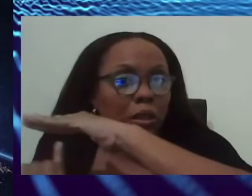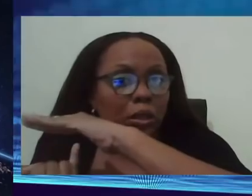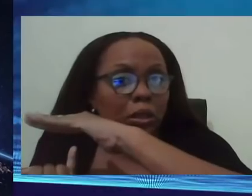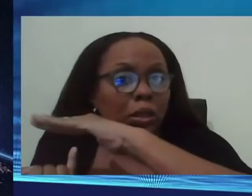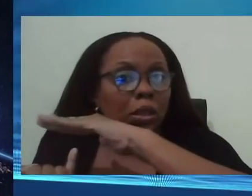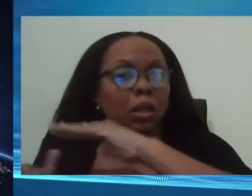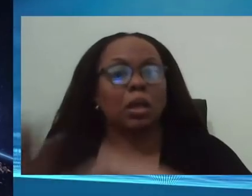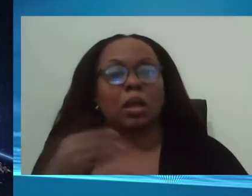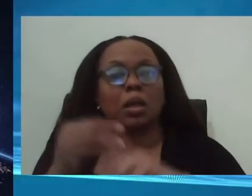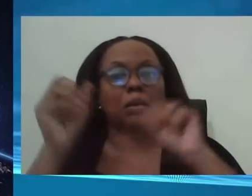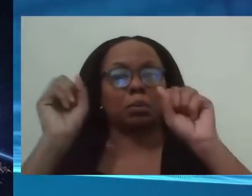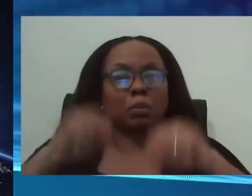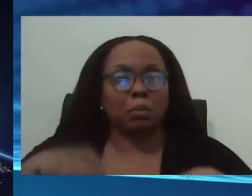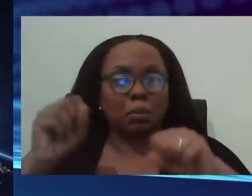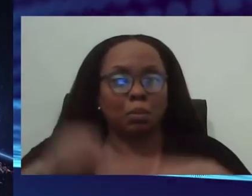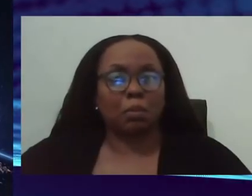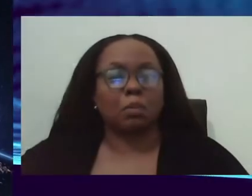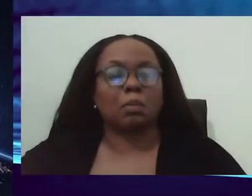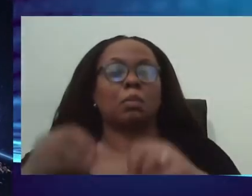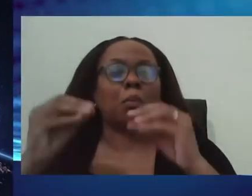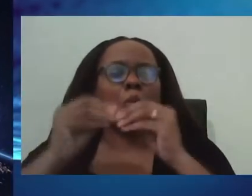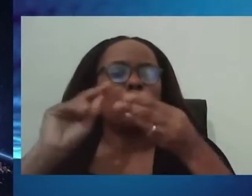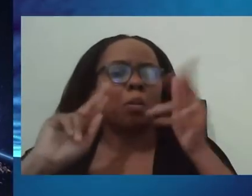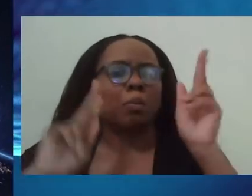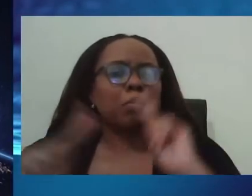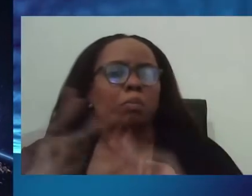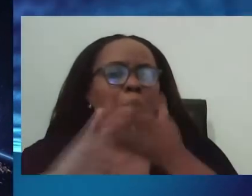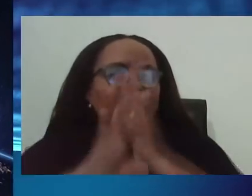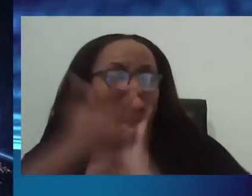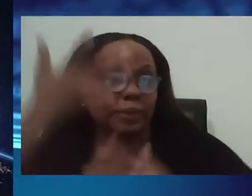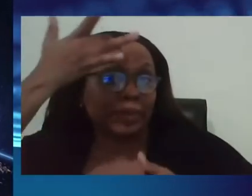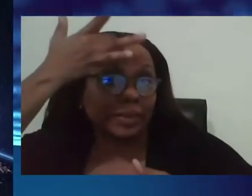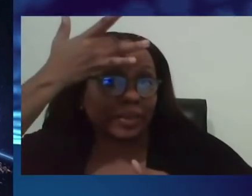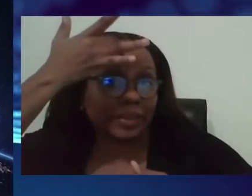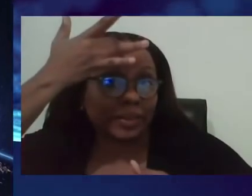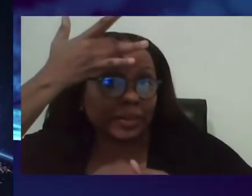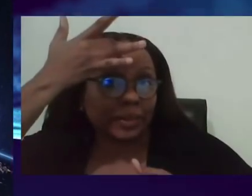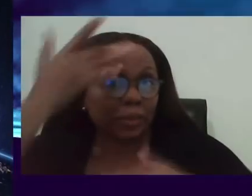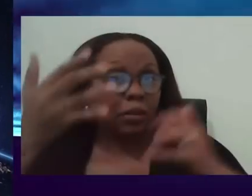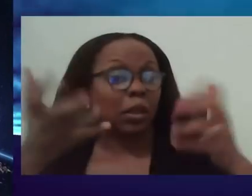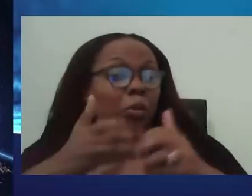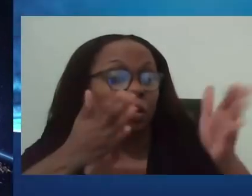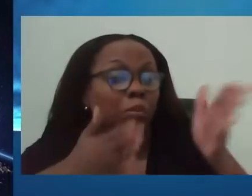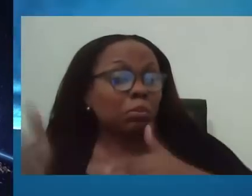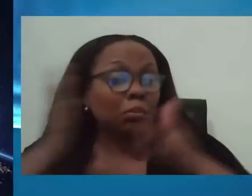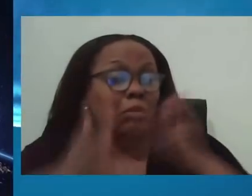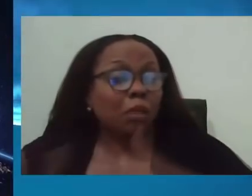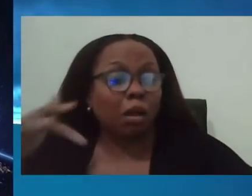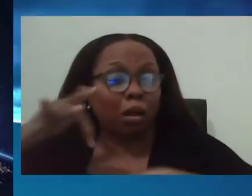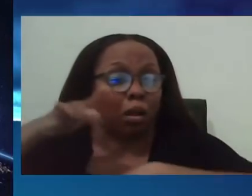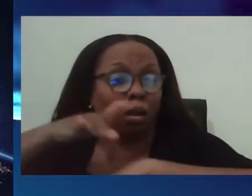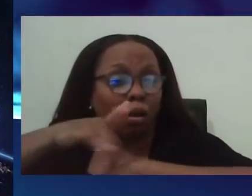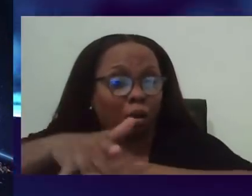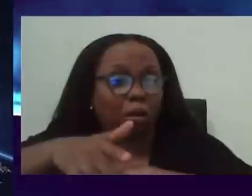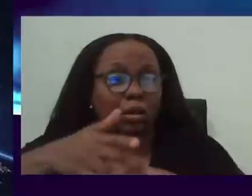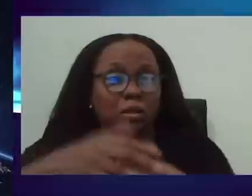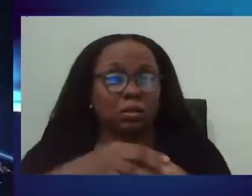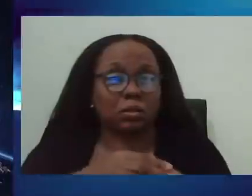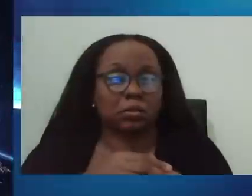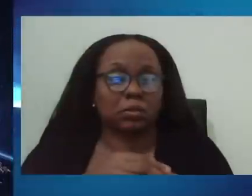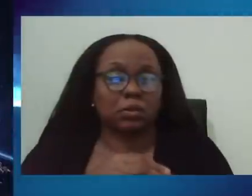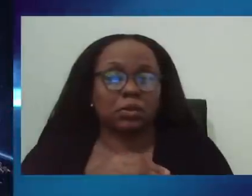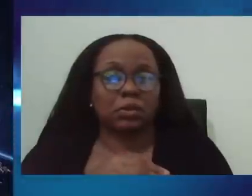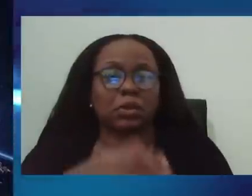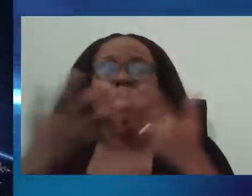a lot more persons getting ill. So we want to be able to plan early as opposed to sort of looking back and saying,